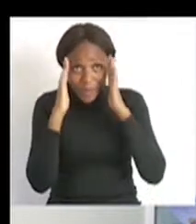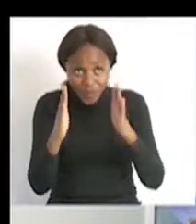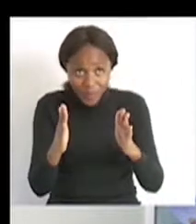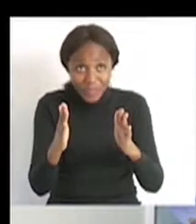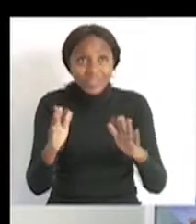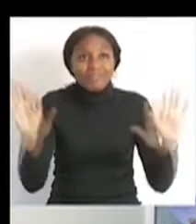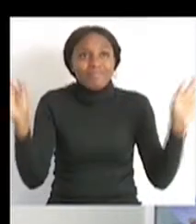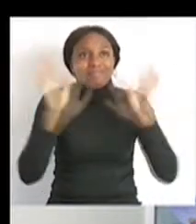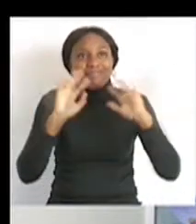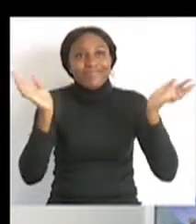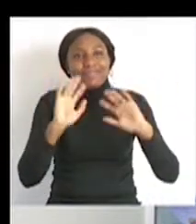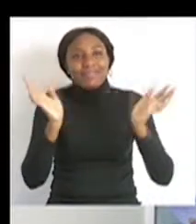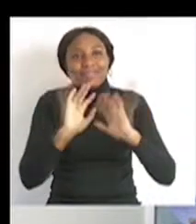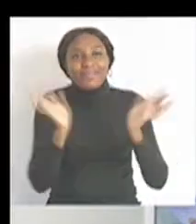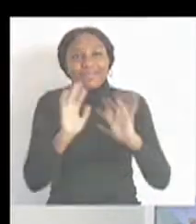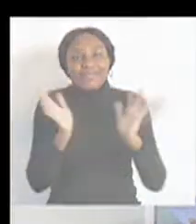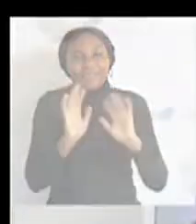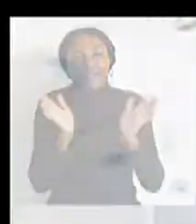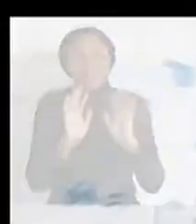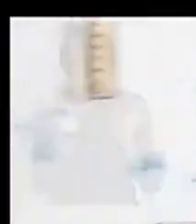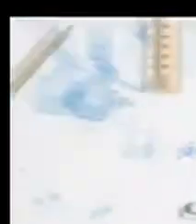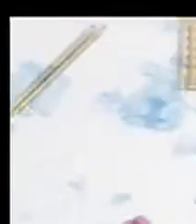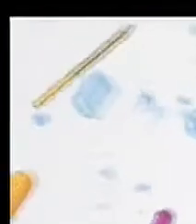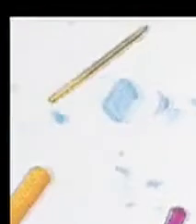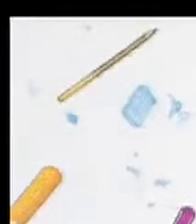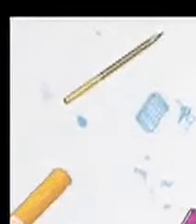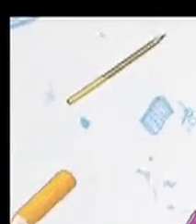Have a nice day. Bye. Bye.